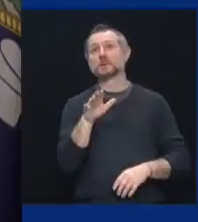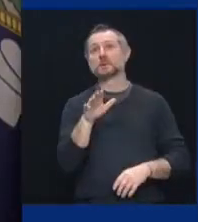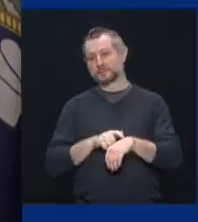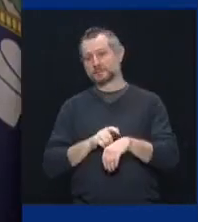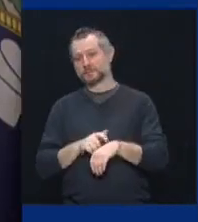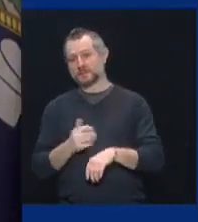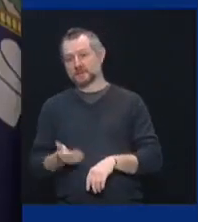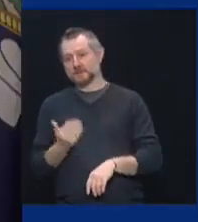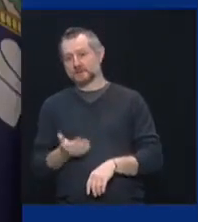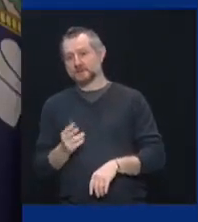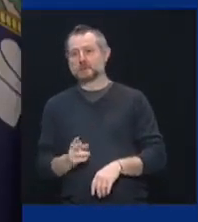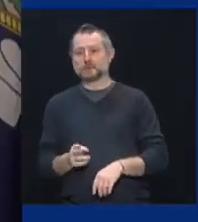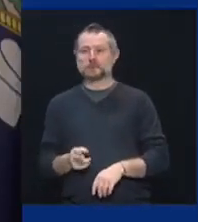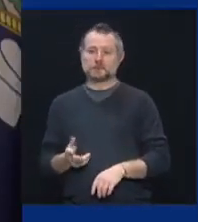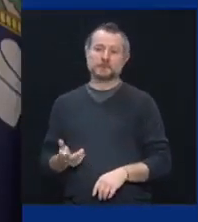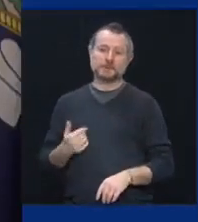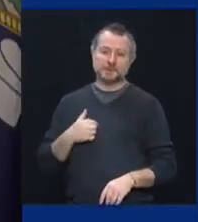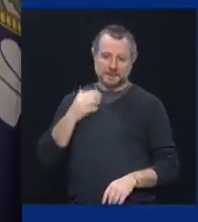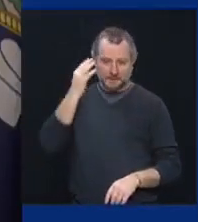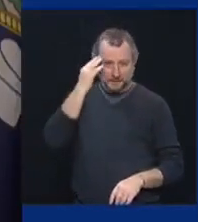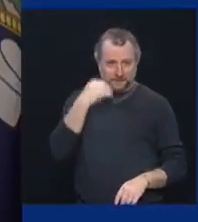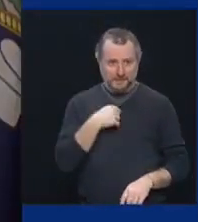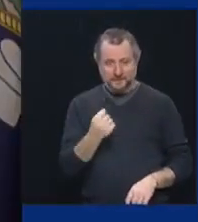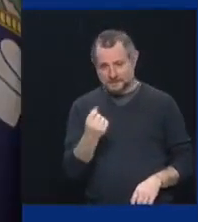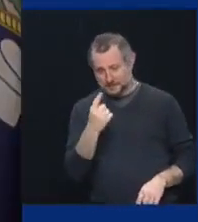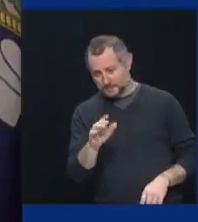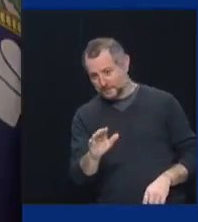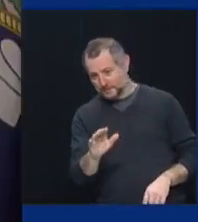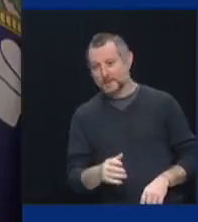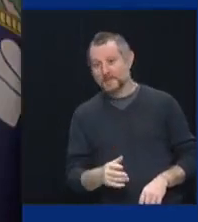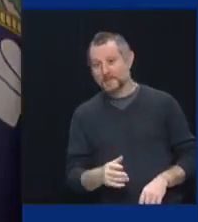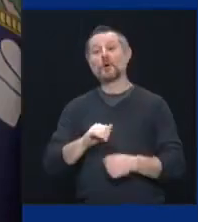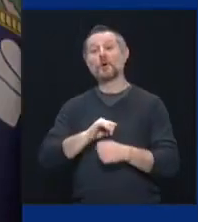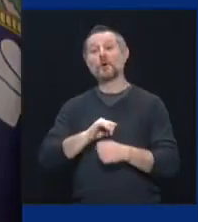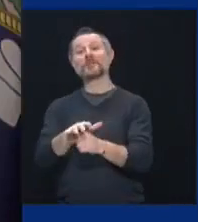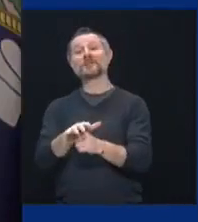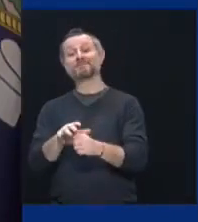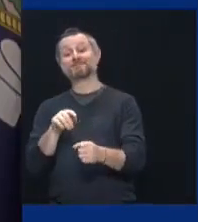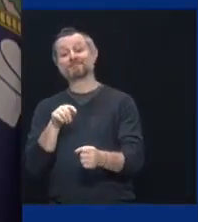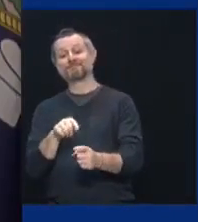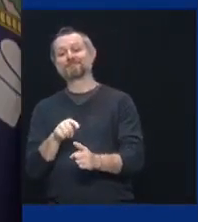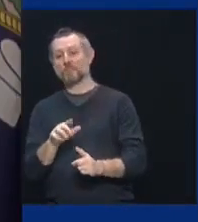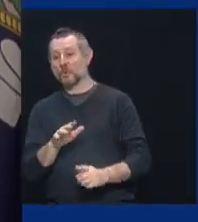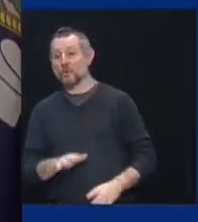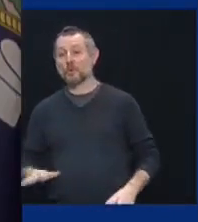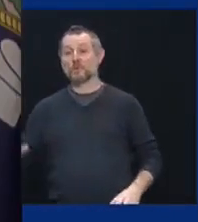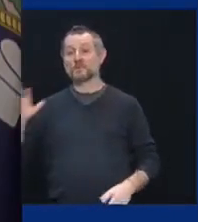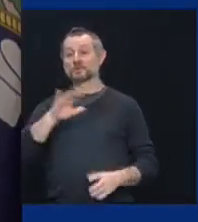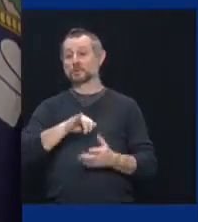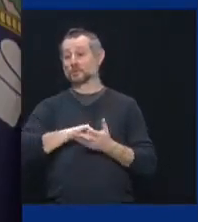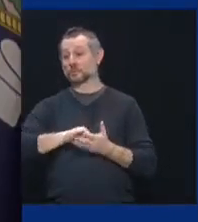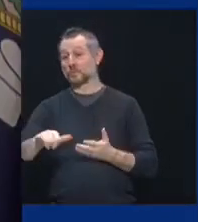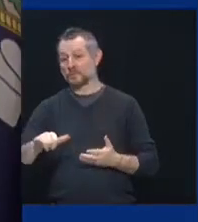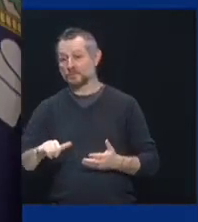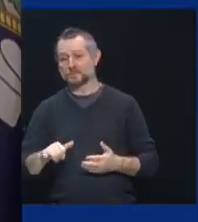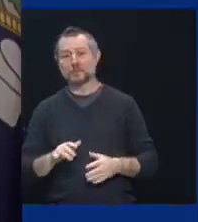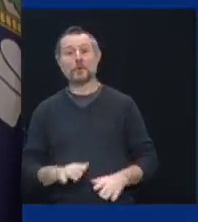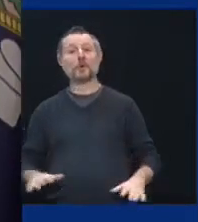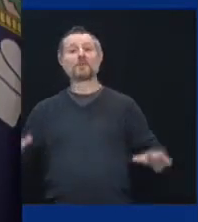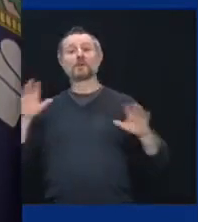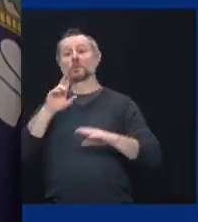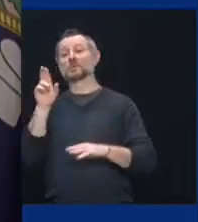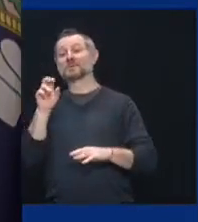COVID, when you look at COVID across the state, across the country, it is